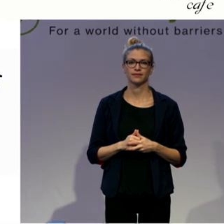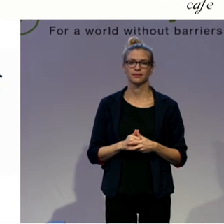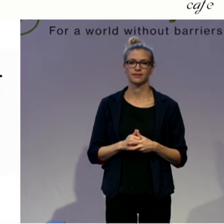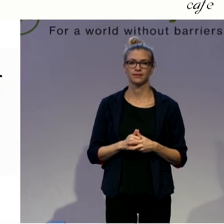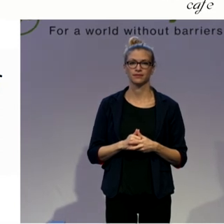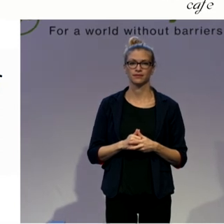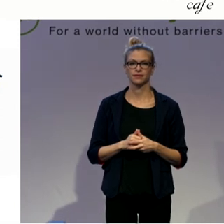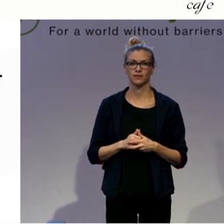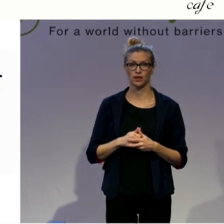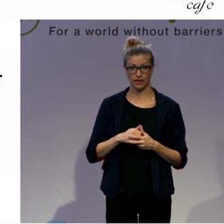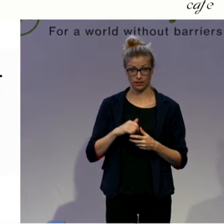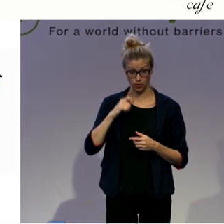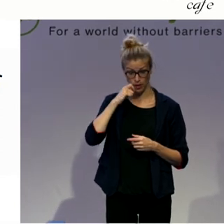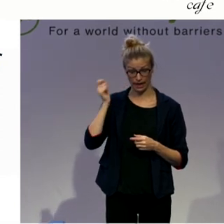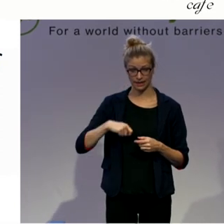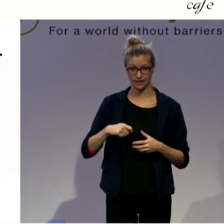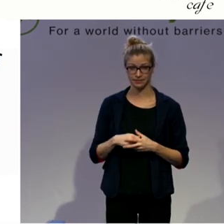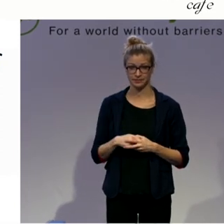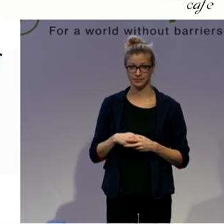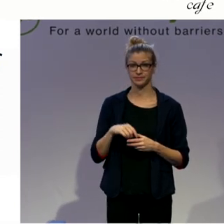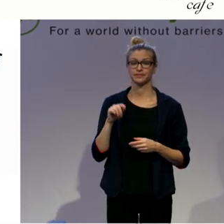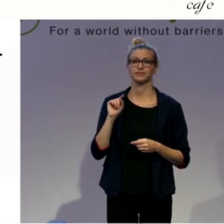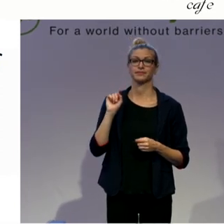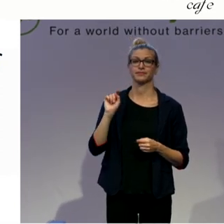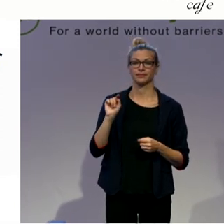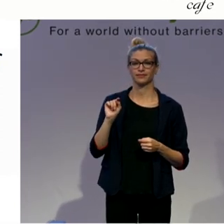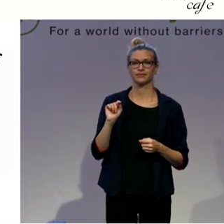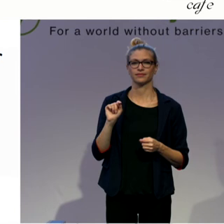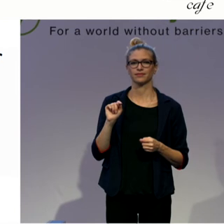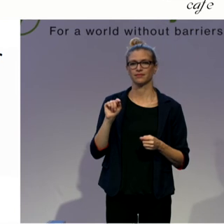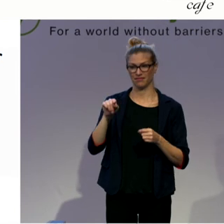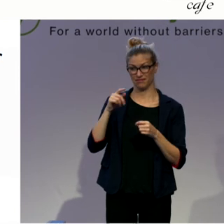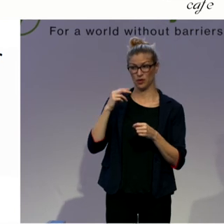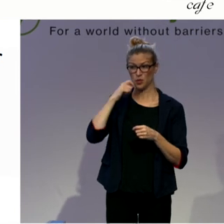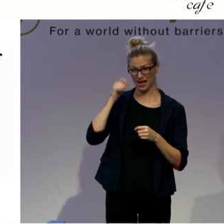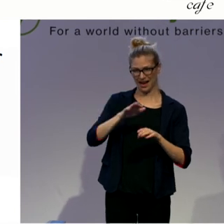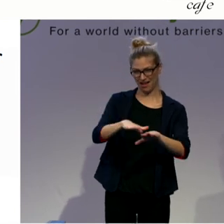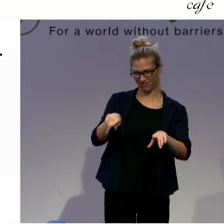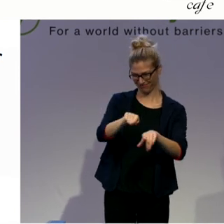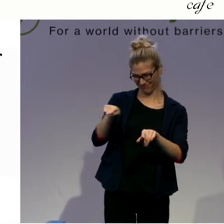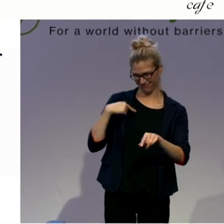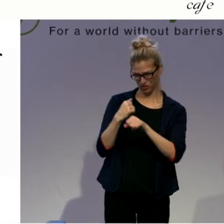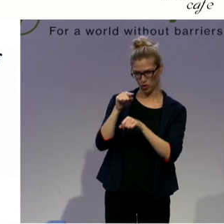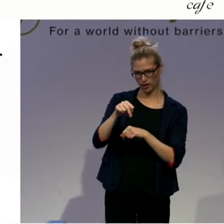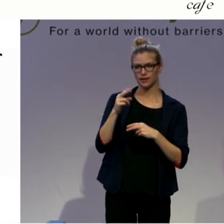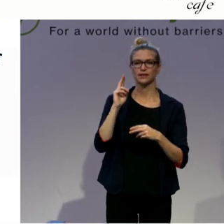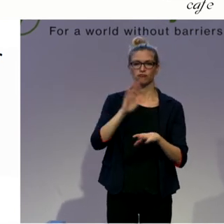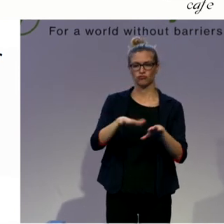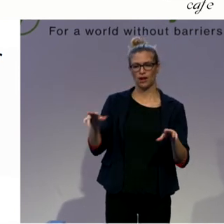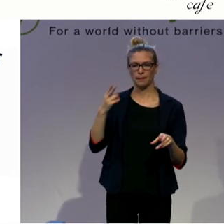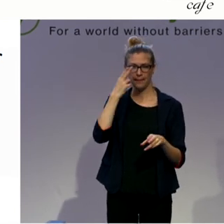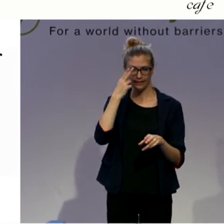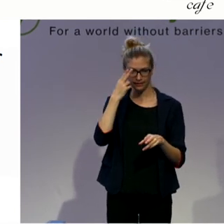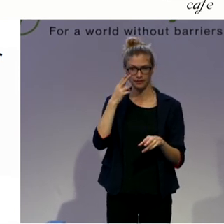impaired children from the school of the blind. We had a Pilates day and they tried Pilates. Later,